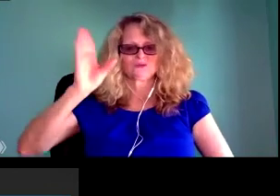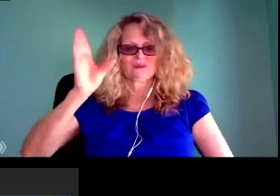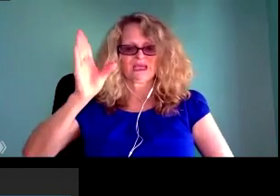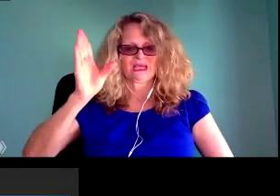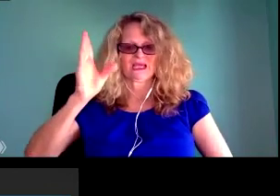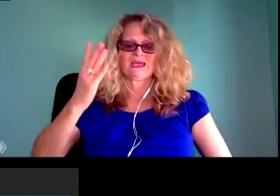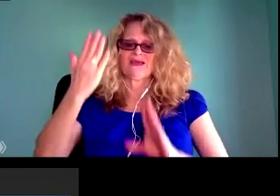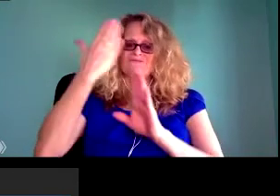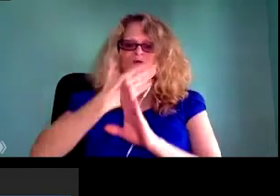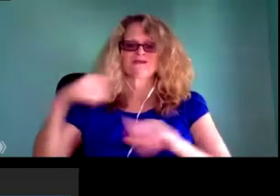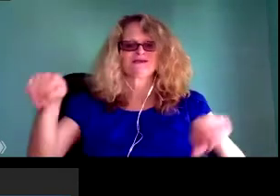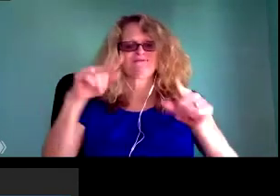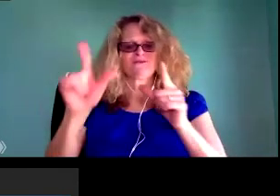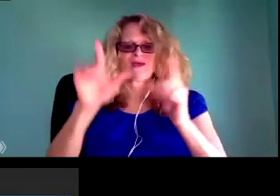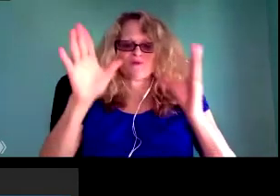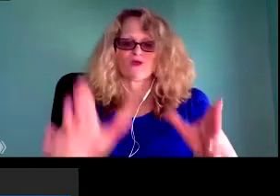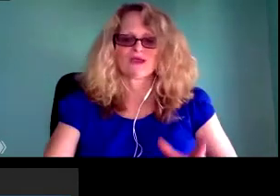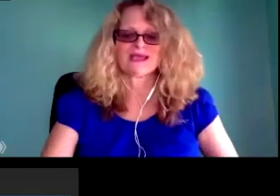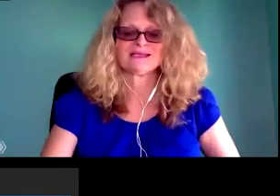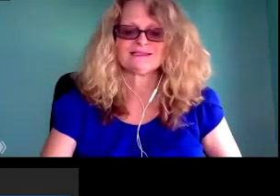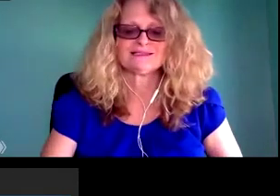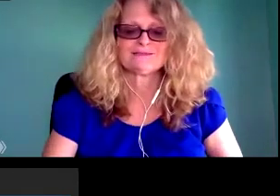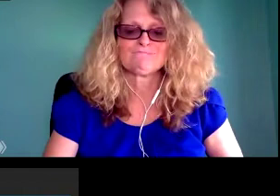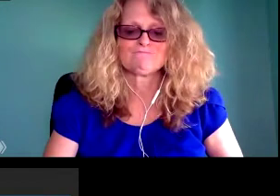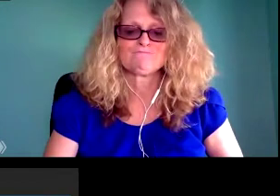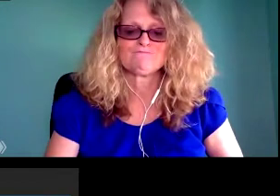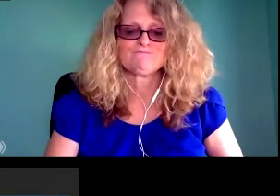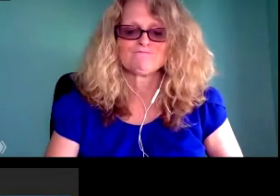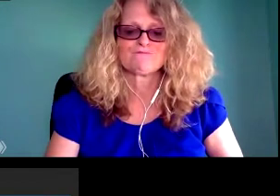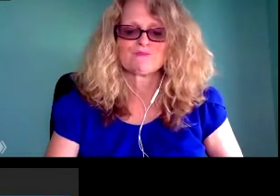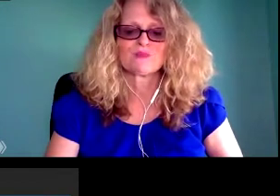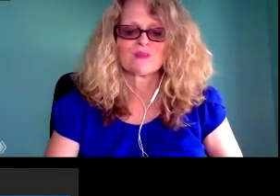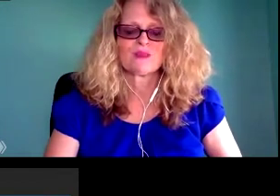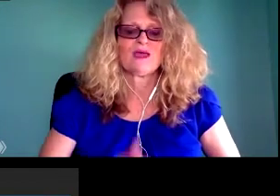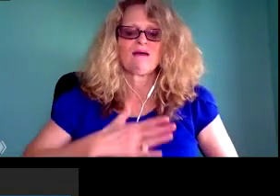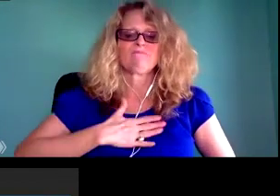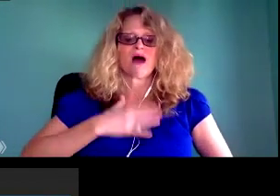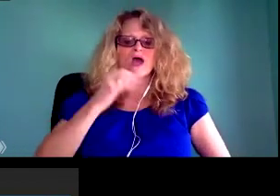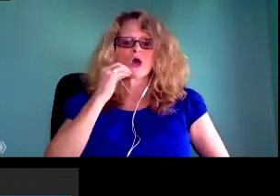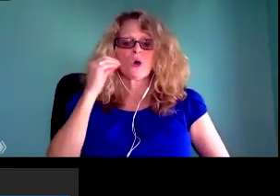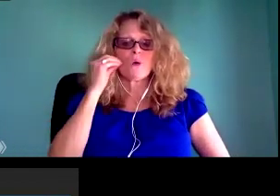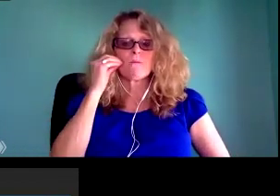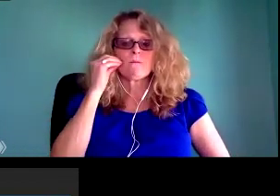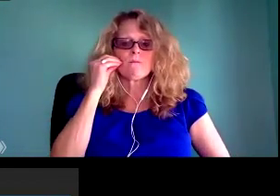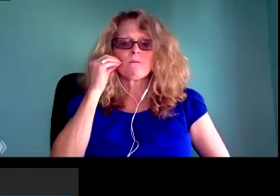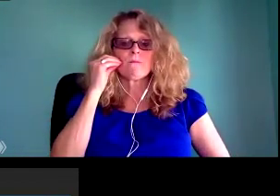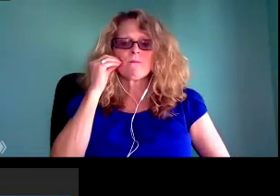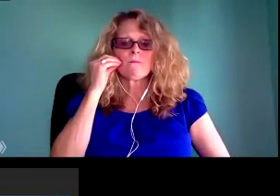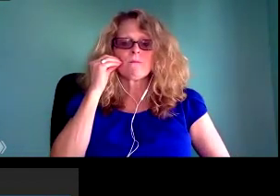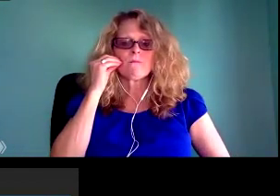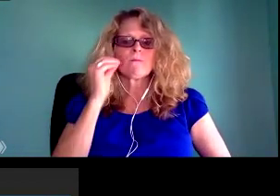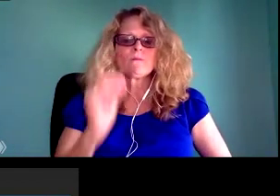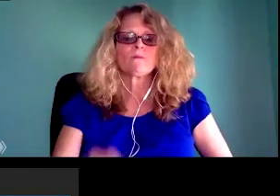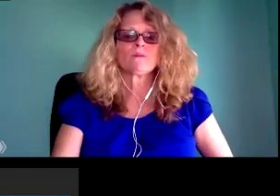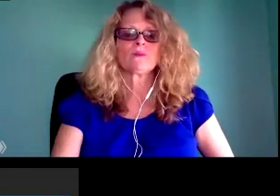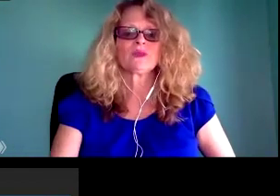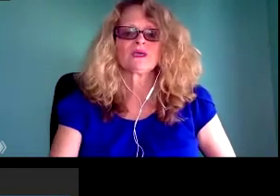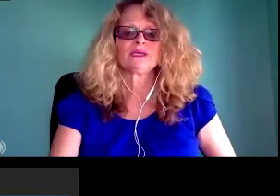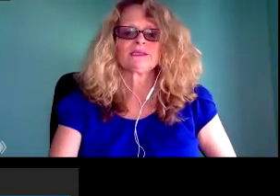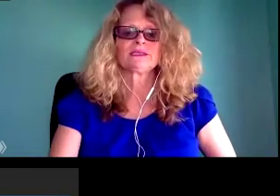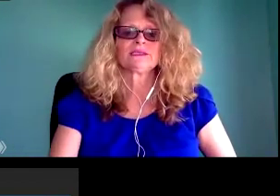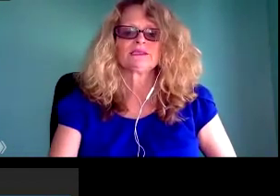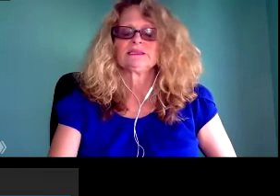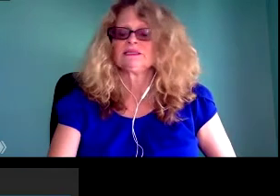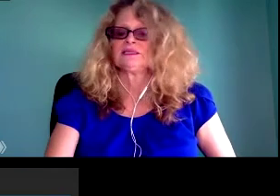today. But then also, one of the things I'd like to do in this talk is expose you to other people who are now working